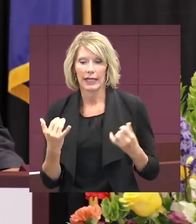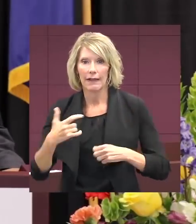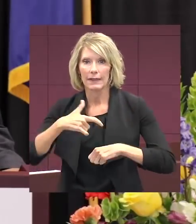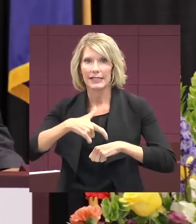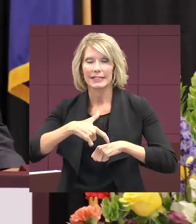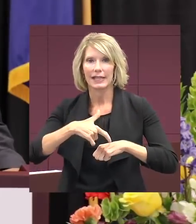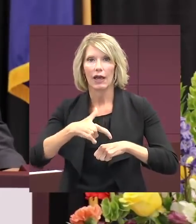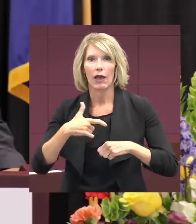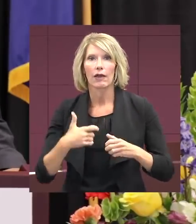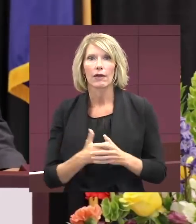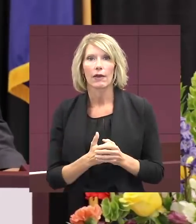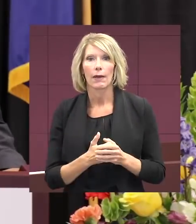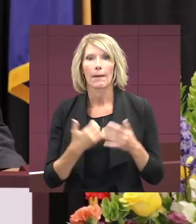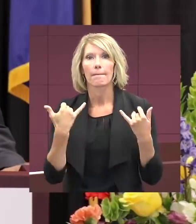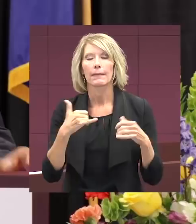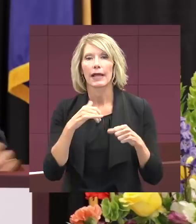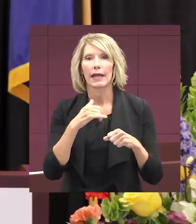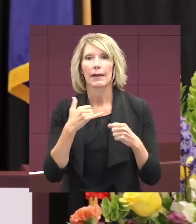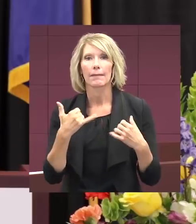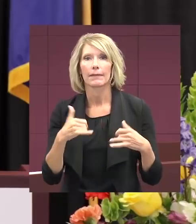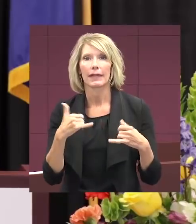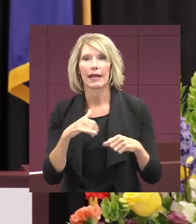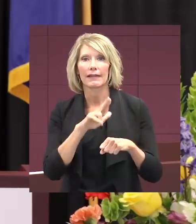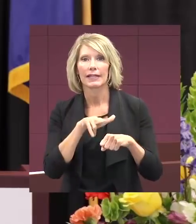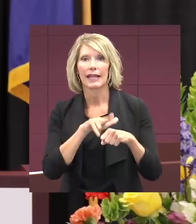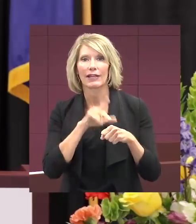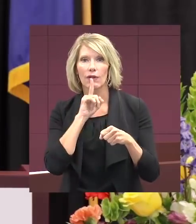us play the National Anthem.